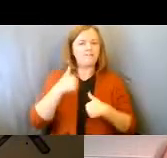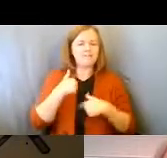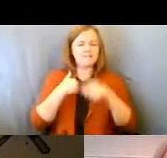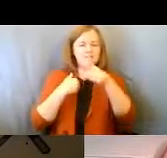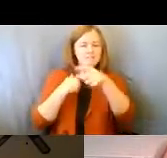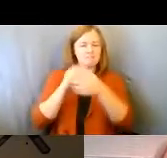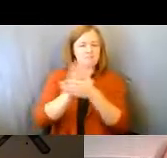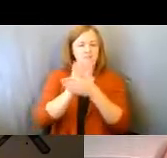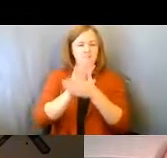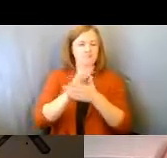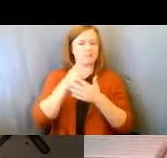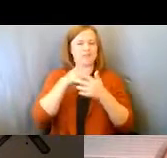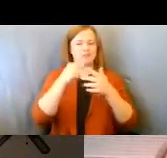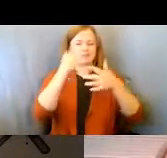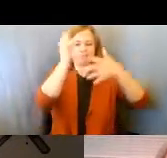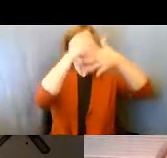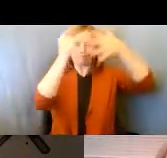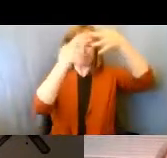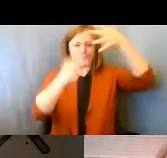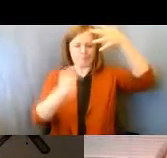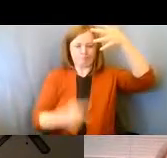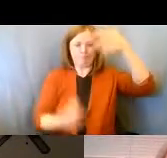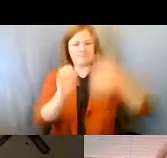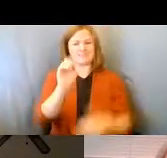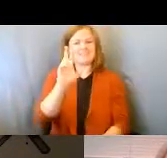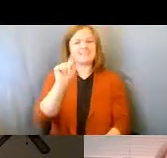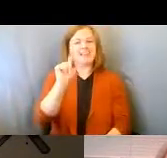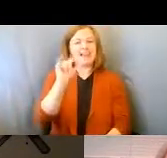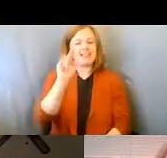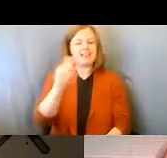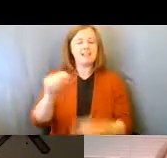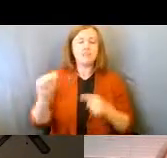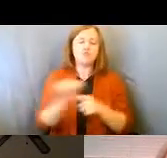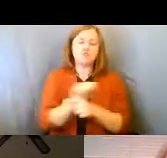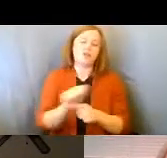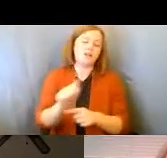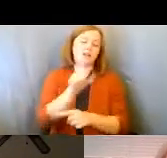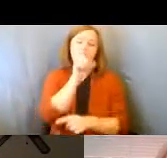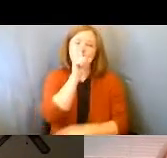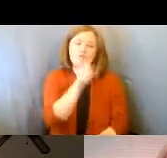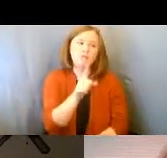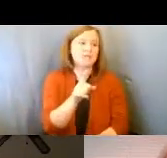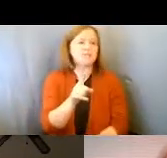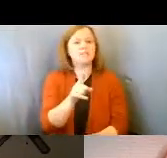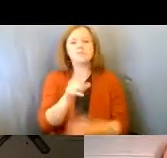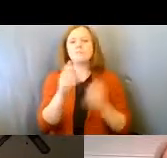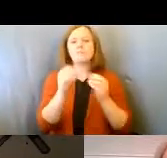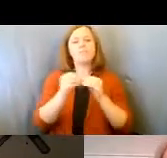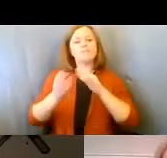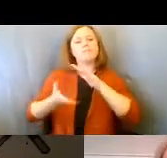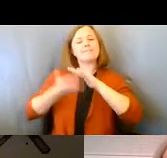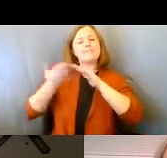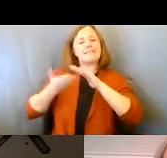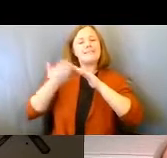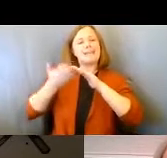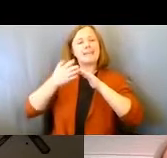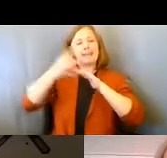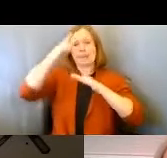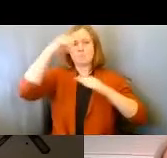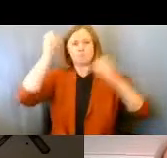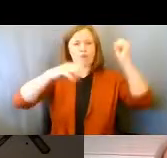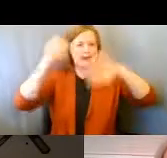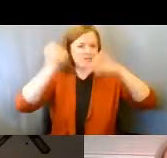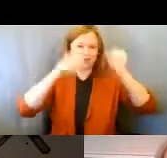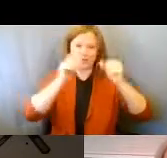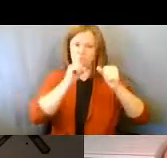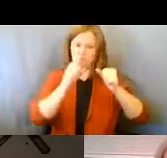a, an outline because tonight's, um, training is really kind of a facilitated brainstorming. Um,